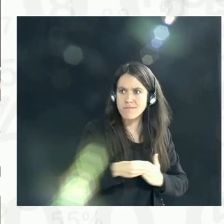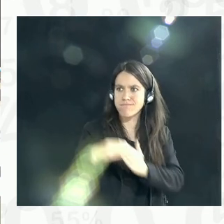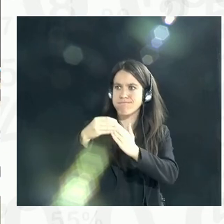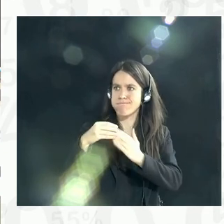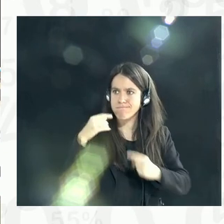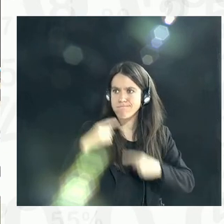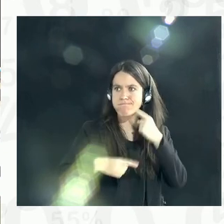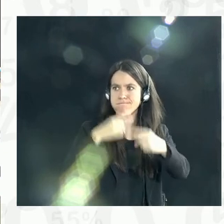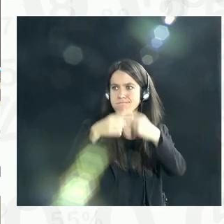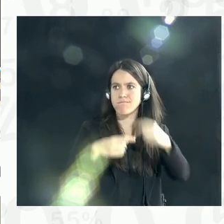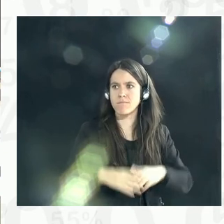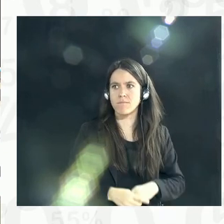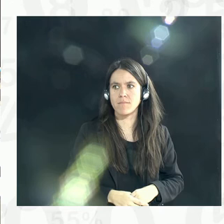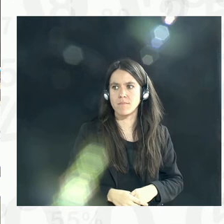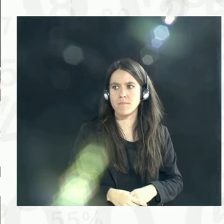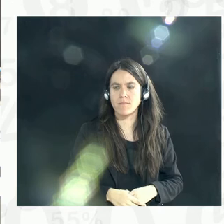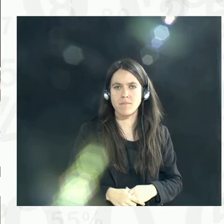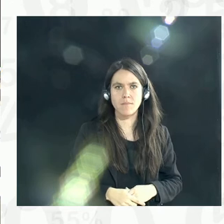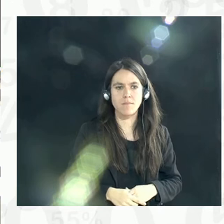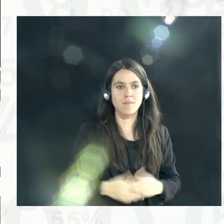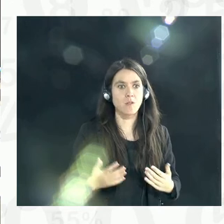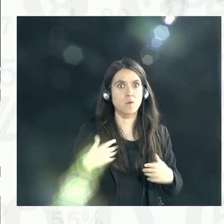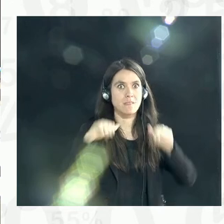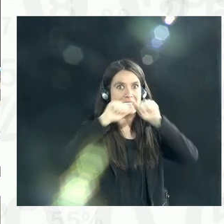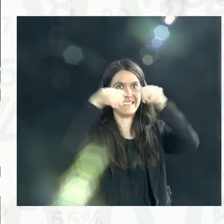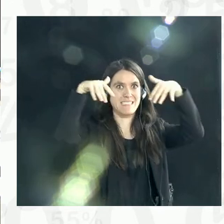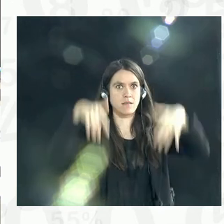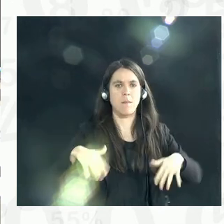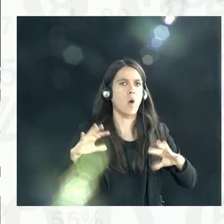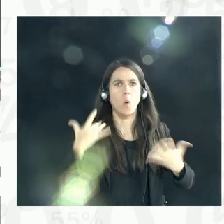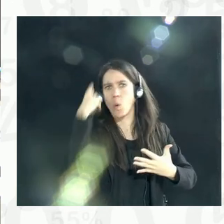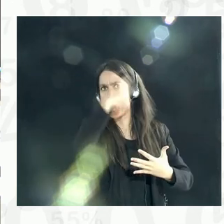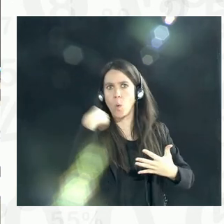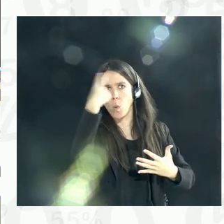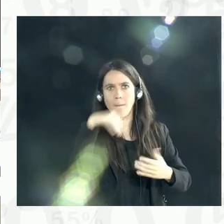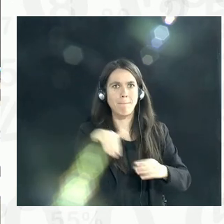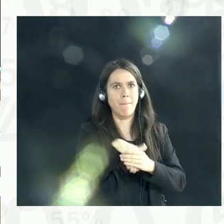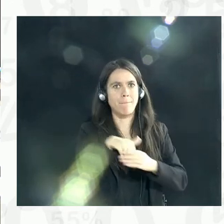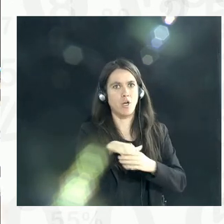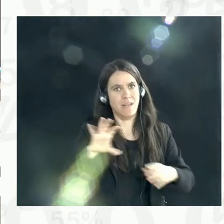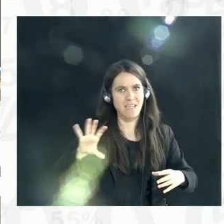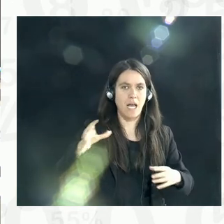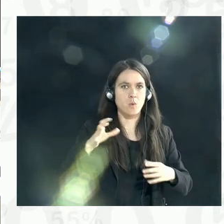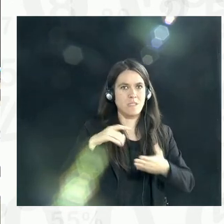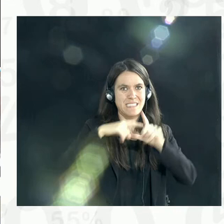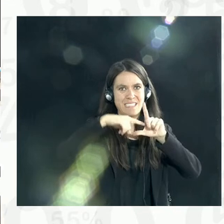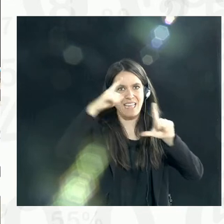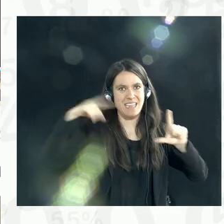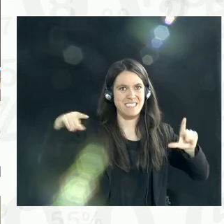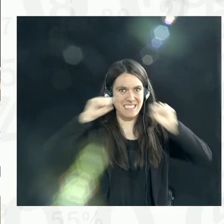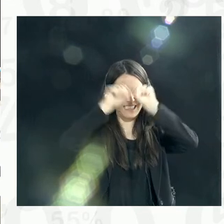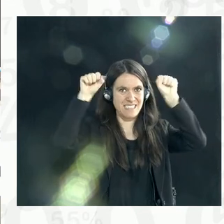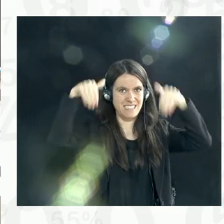coordinated national statistical system. Now, who are the members of the national statistical system? I did mention that